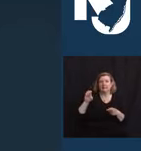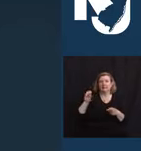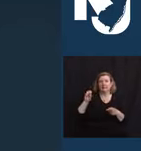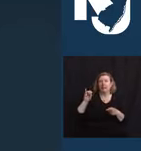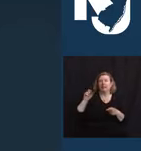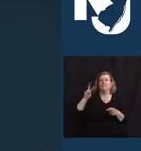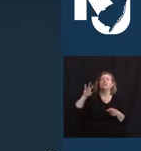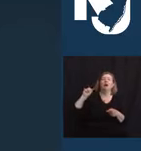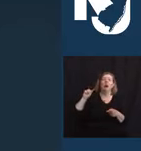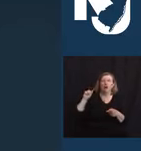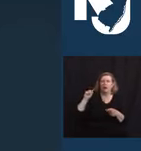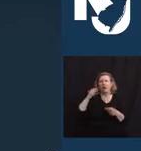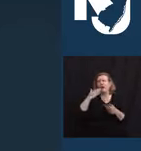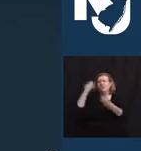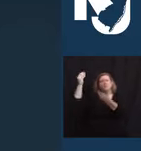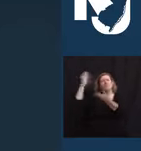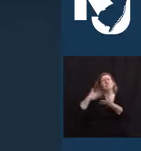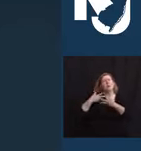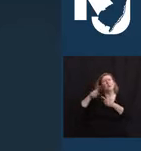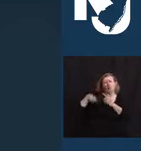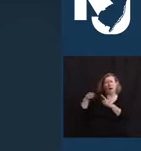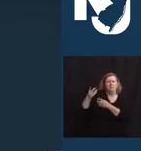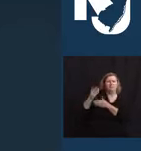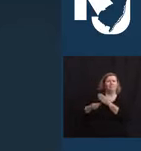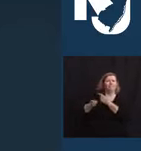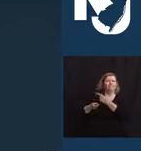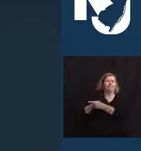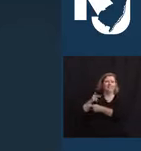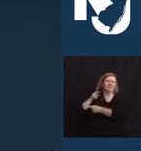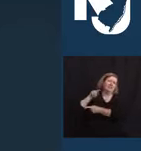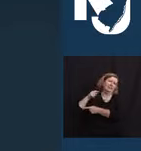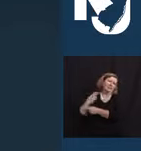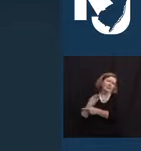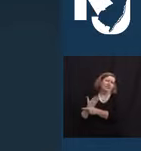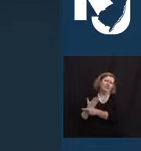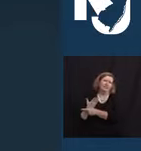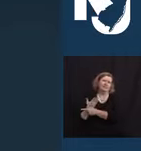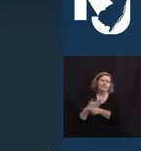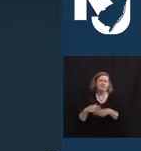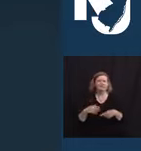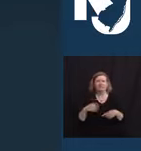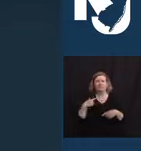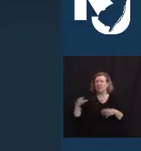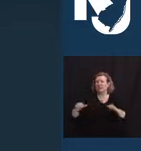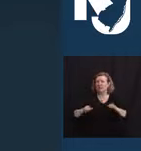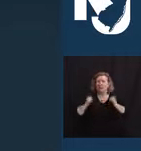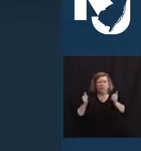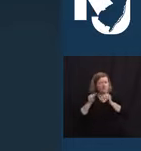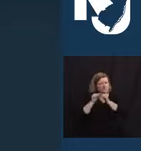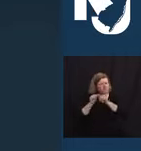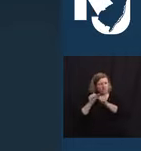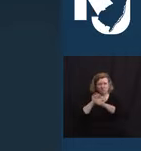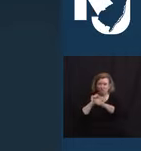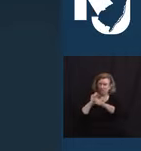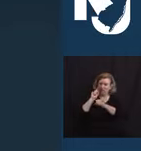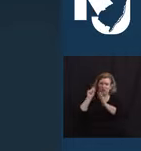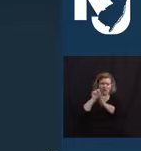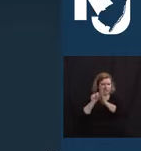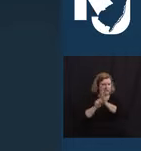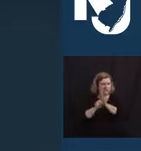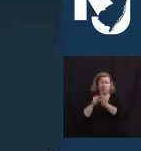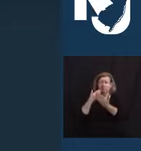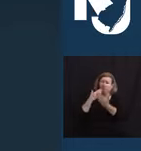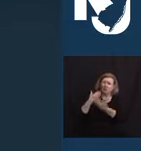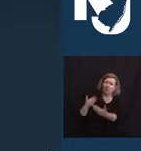For everything across a lifetime of commitment to Newark and our state, we simply say thank you, Kenneth. May God bless and watch